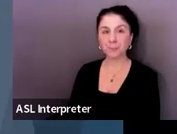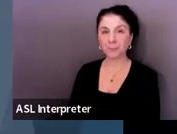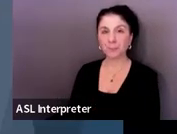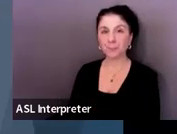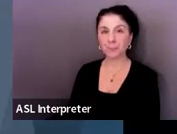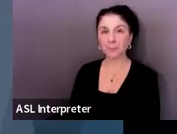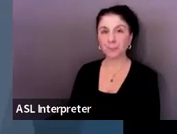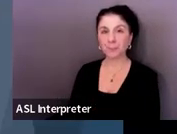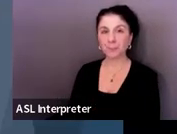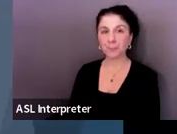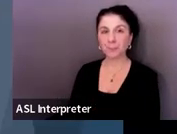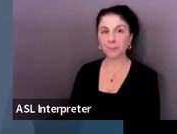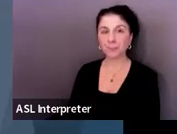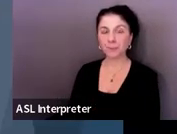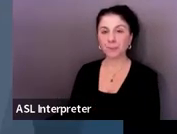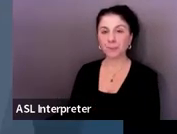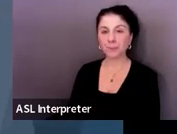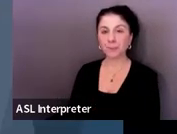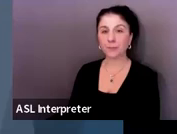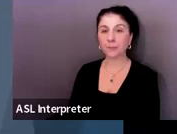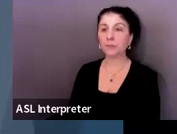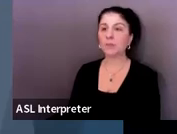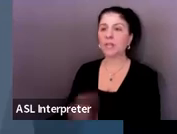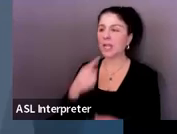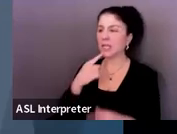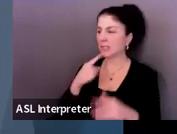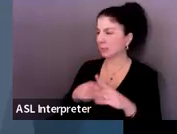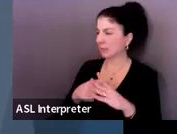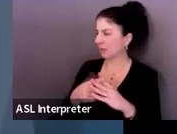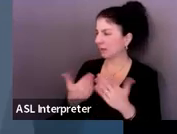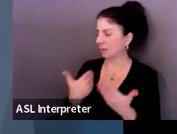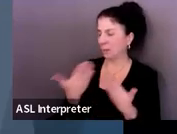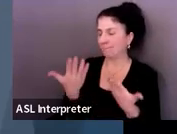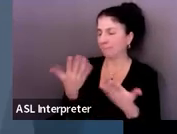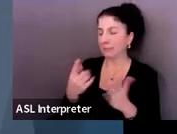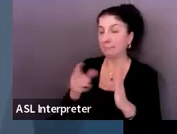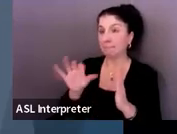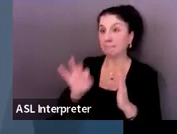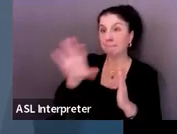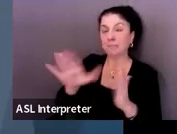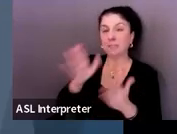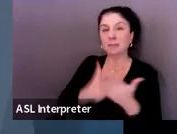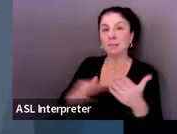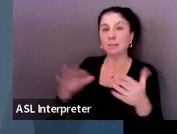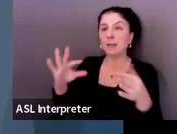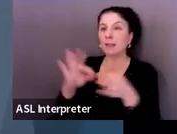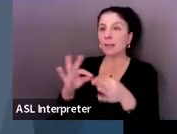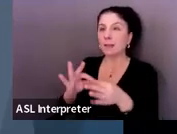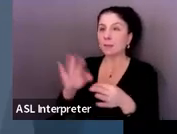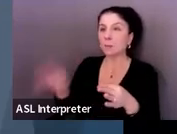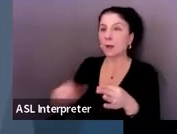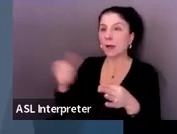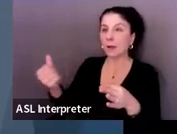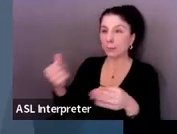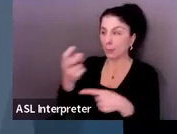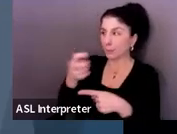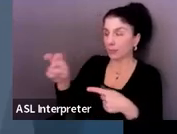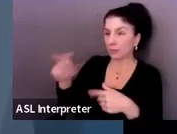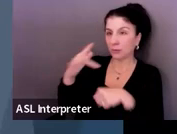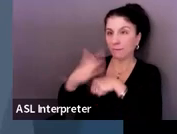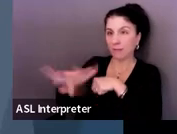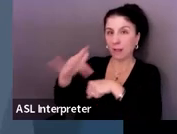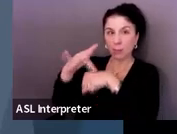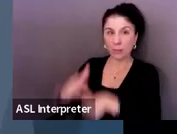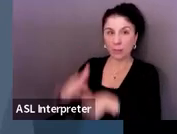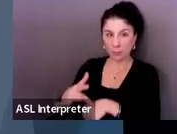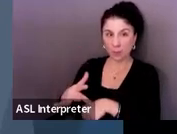And as I said at the beginning or before, these are some links to other transition websites that